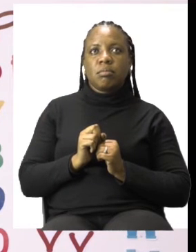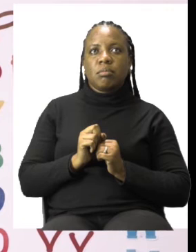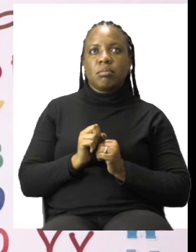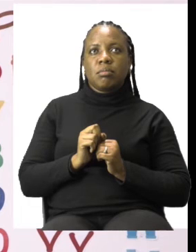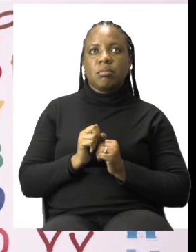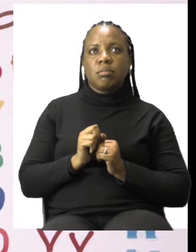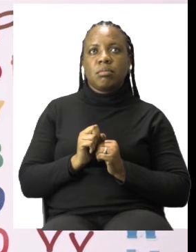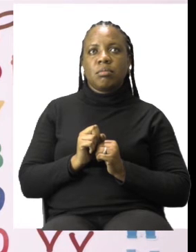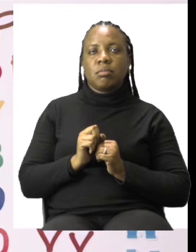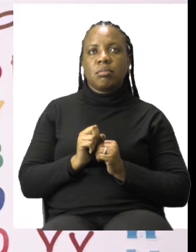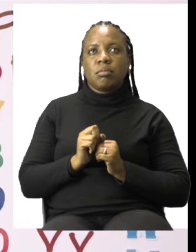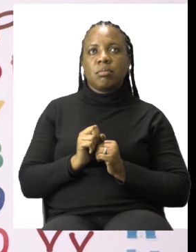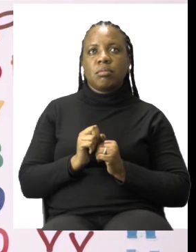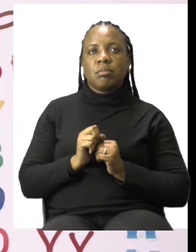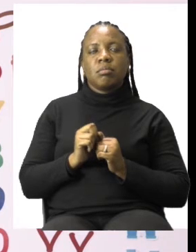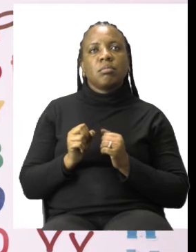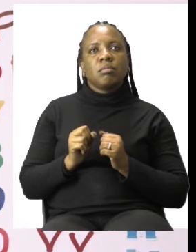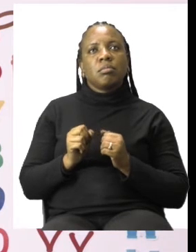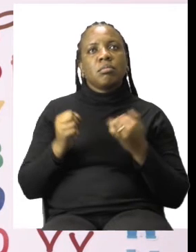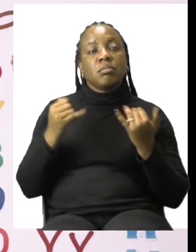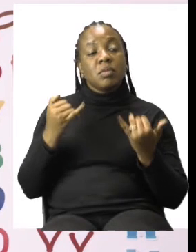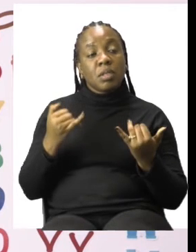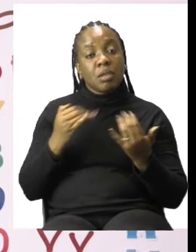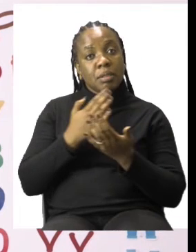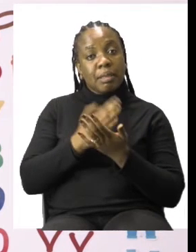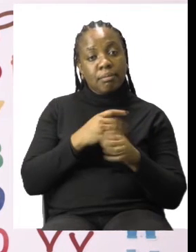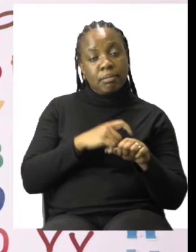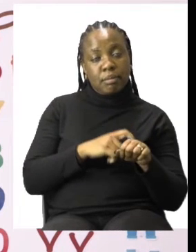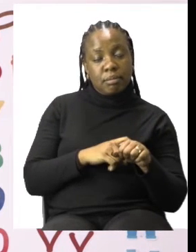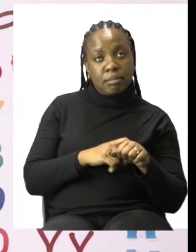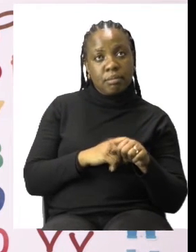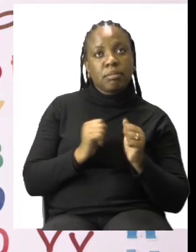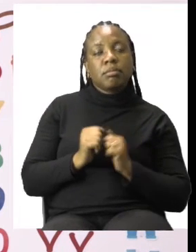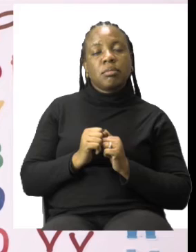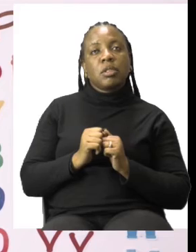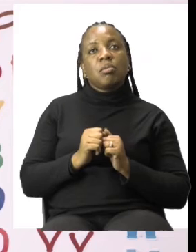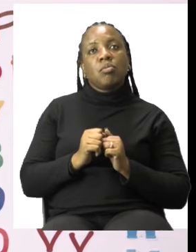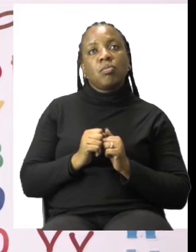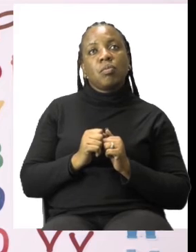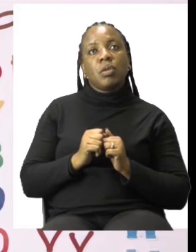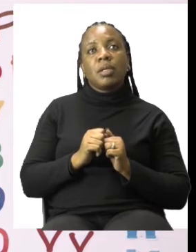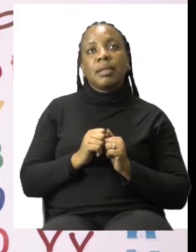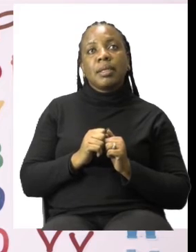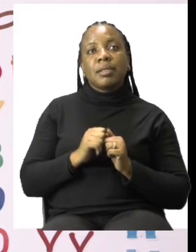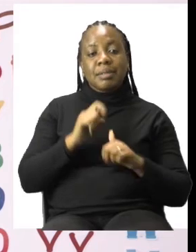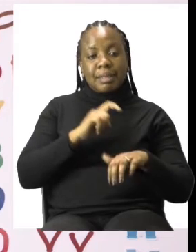has been written for us and we have to put in the hands. Let's try and do number 2.